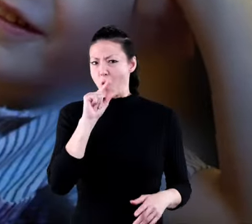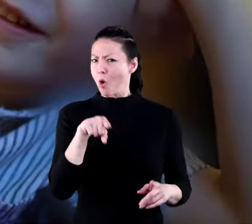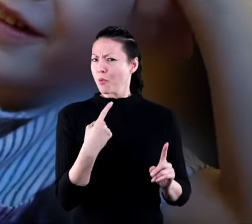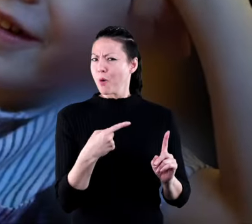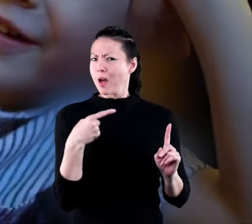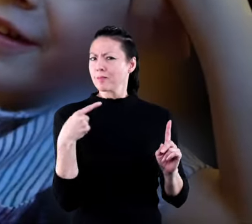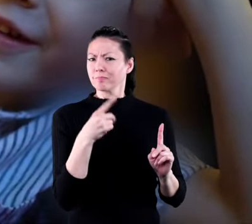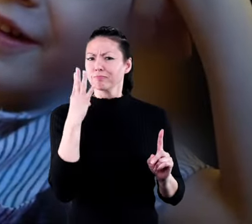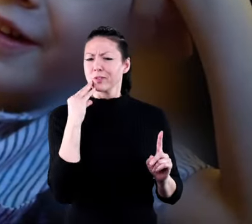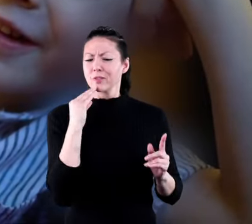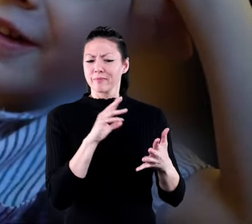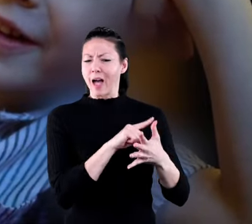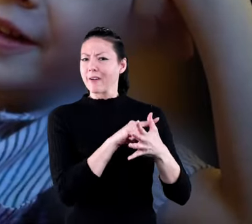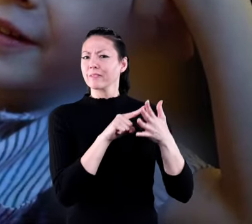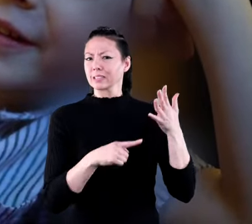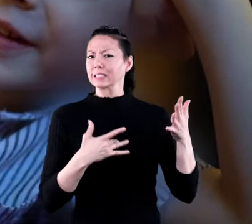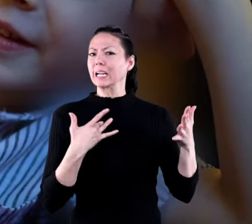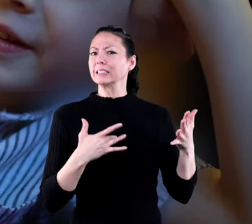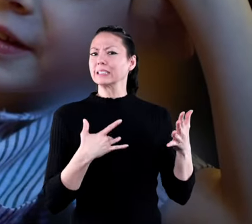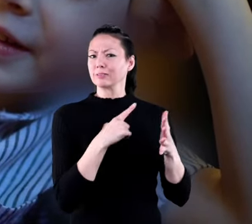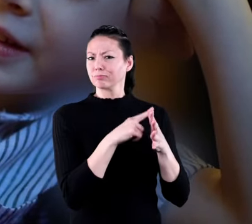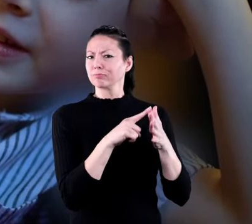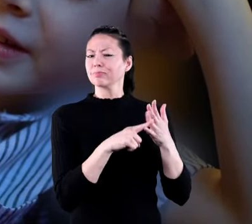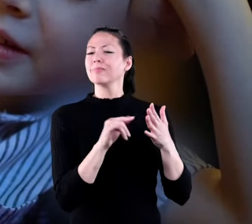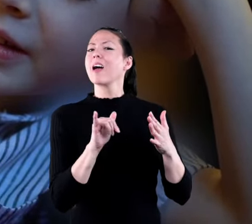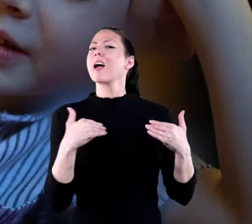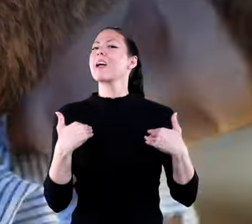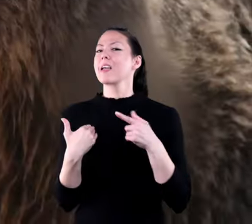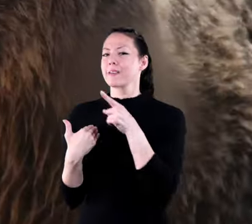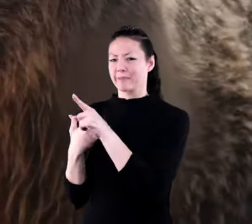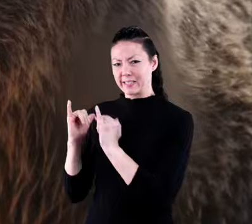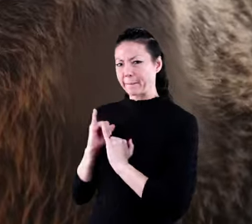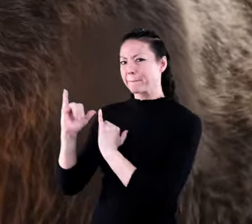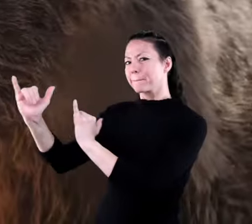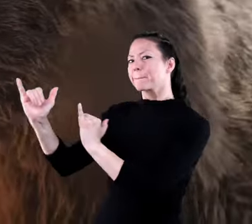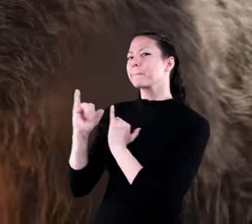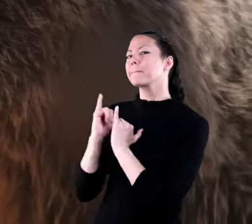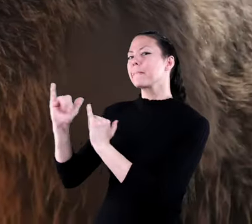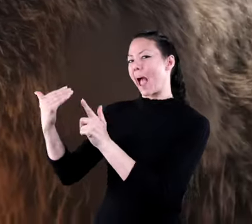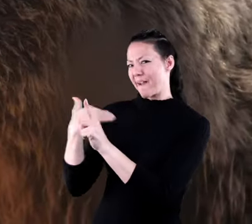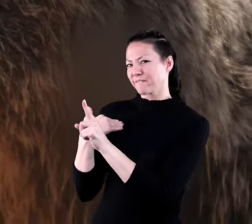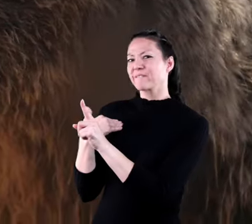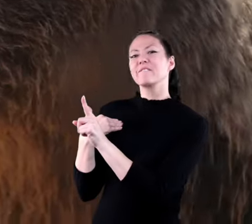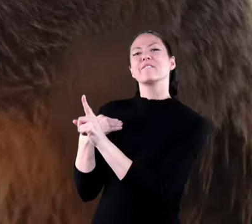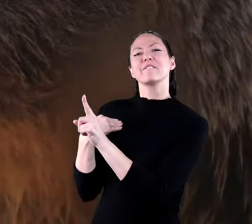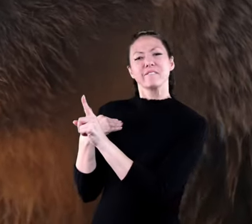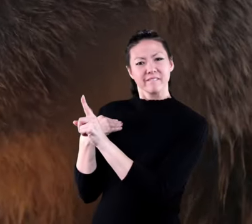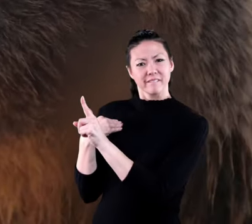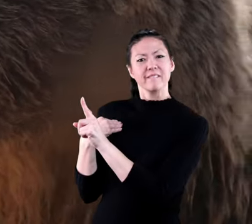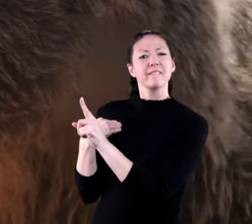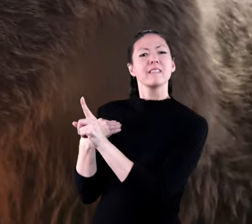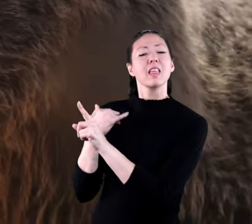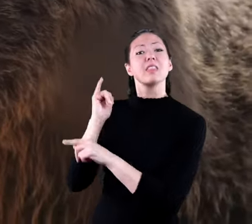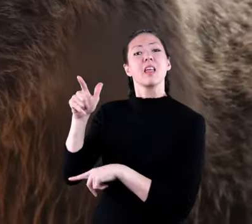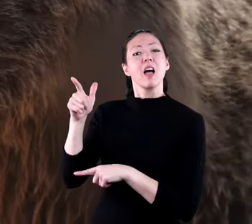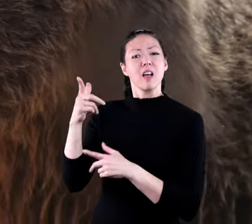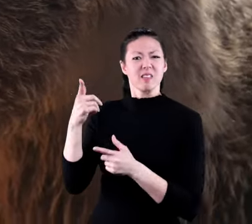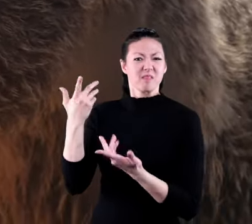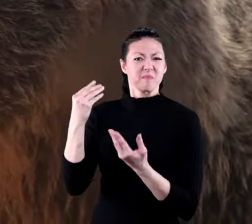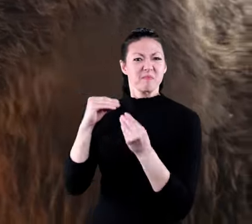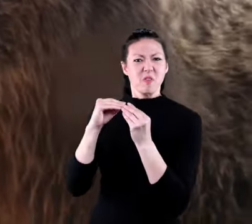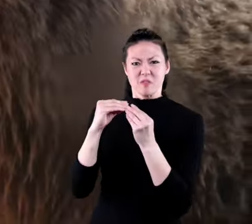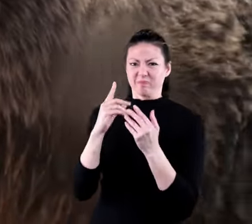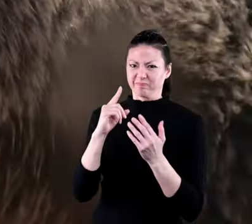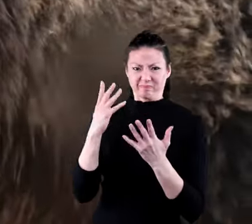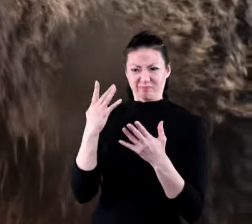are not the only ones who experience the five senses animals also have senses some of the senses